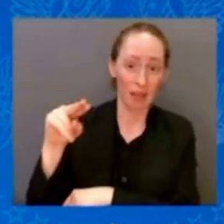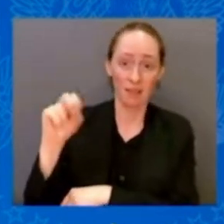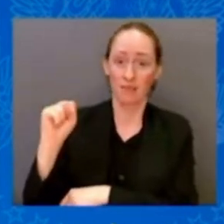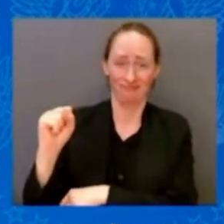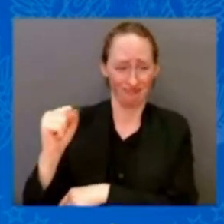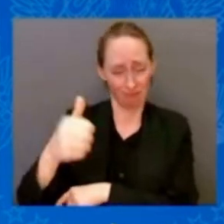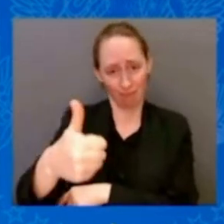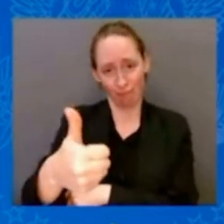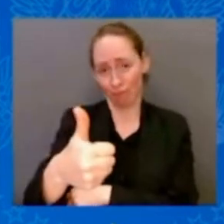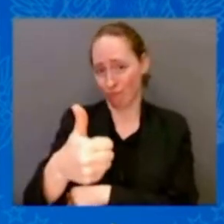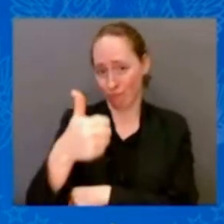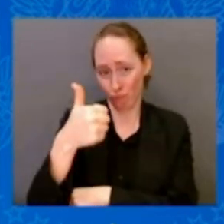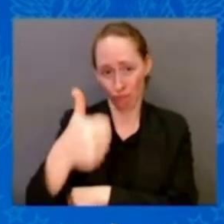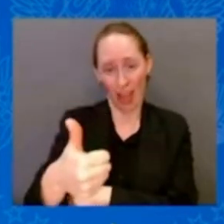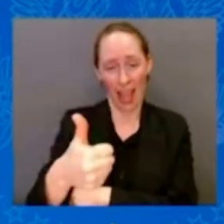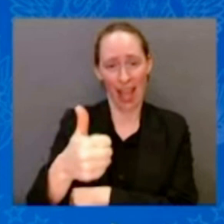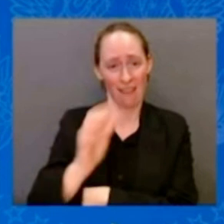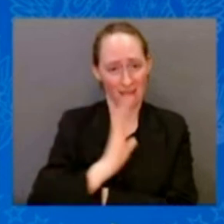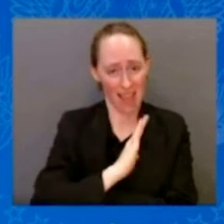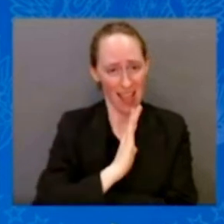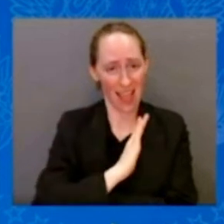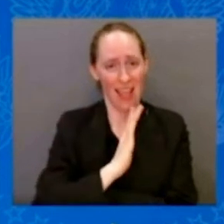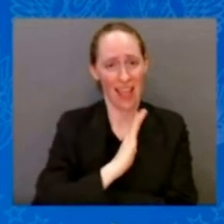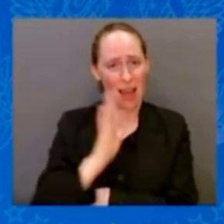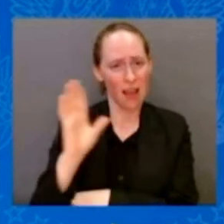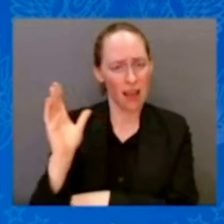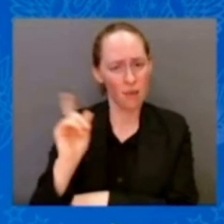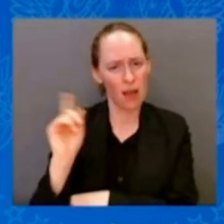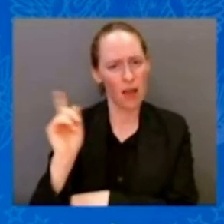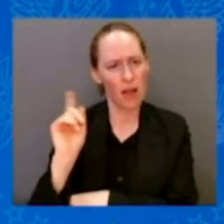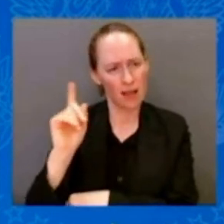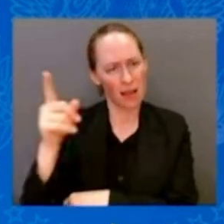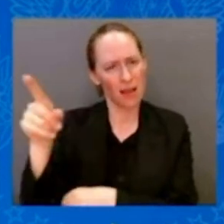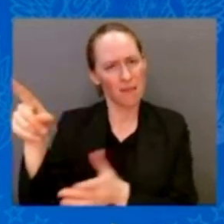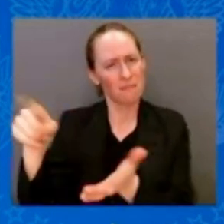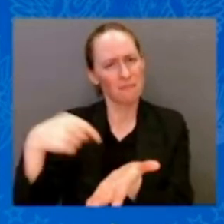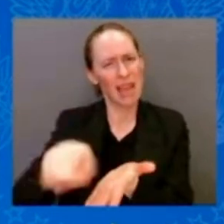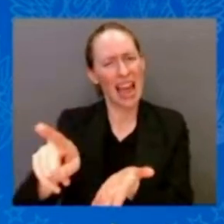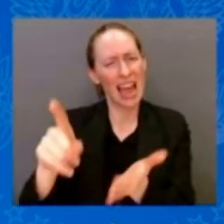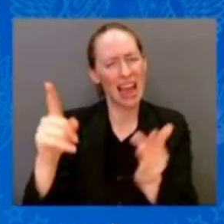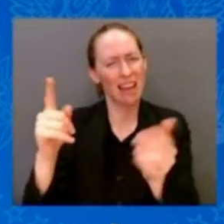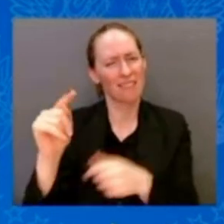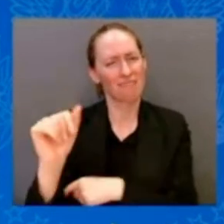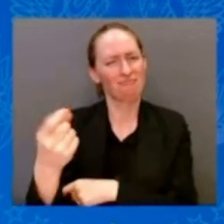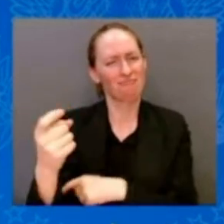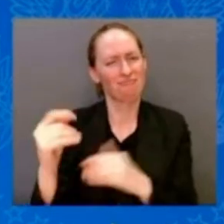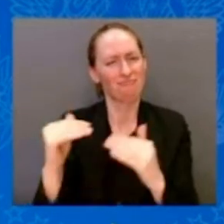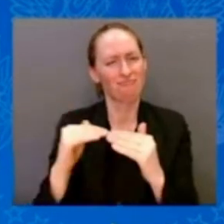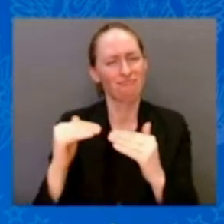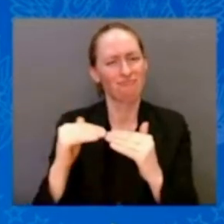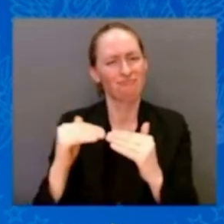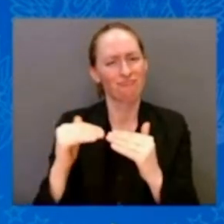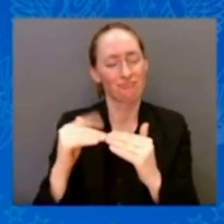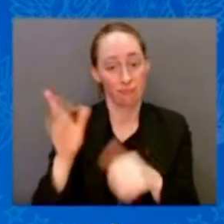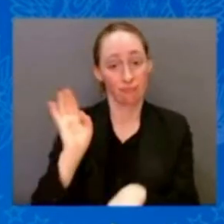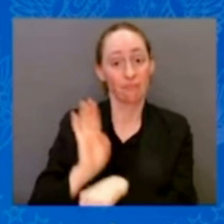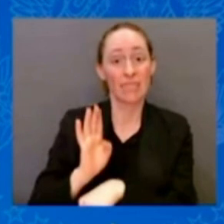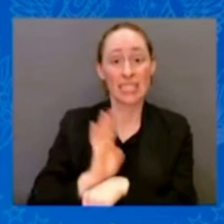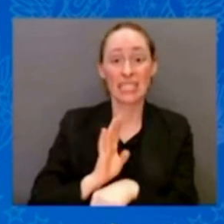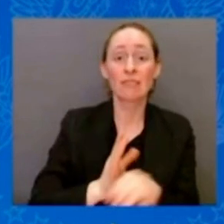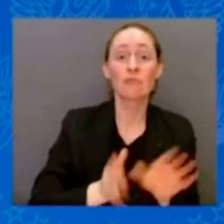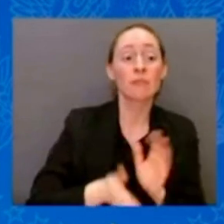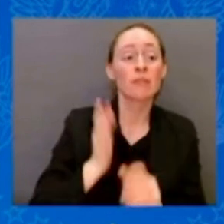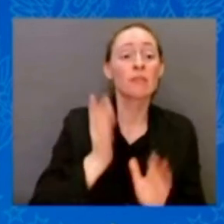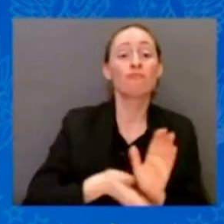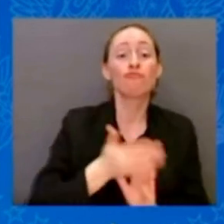I mean it sincerely. Just pay something. Capitalism without competition is exploitation. Some Republicans